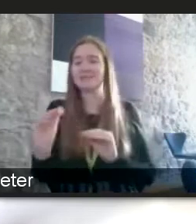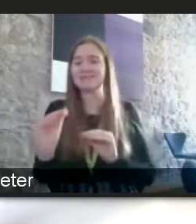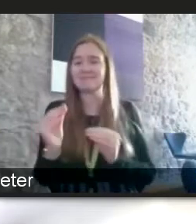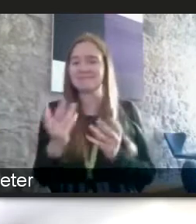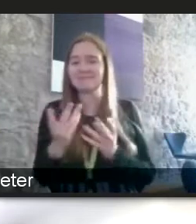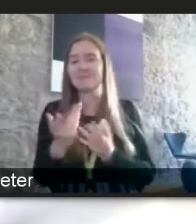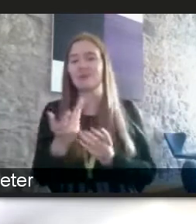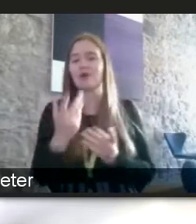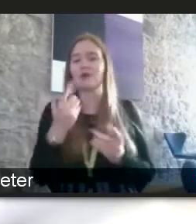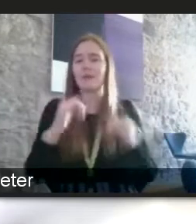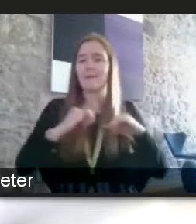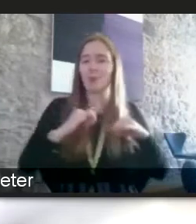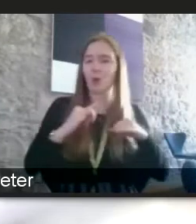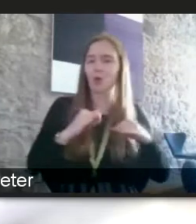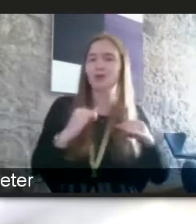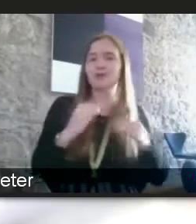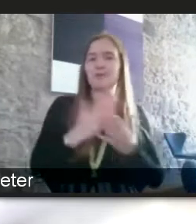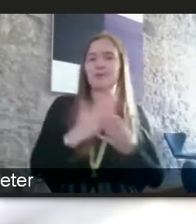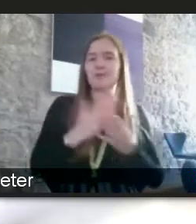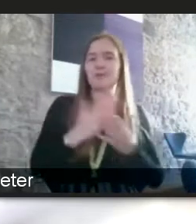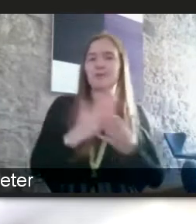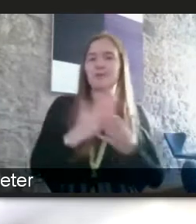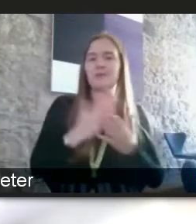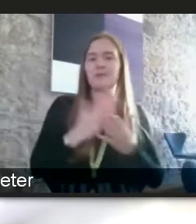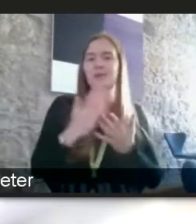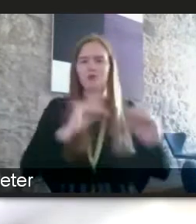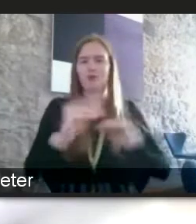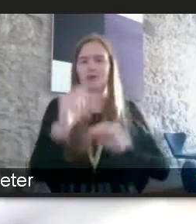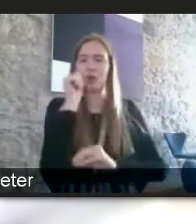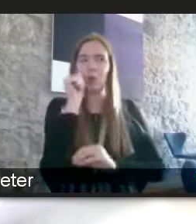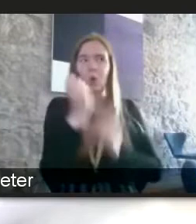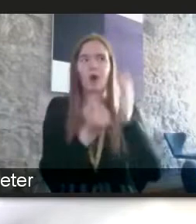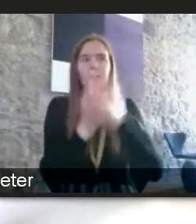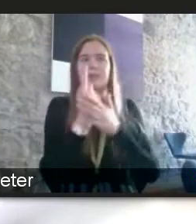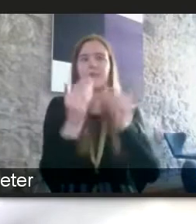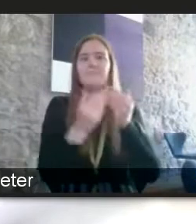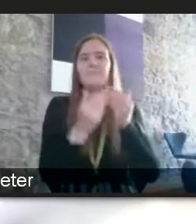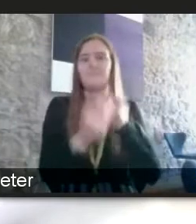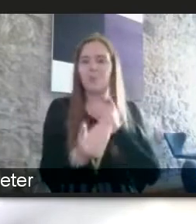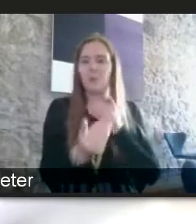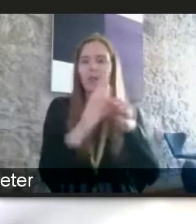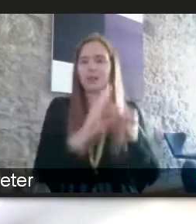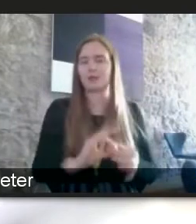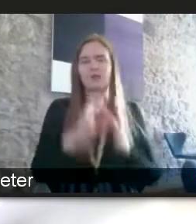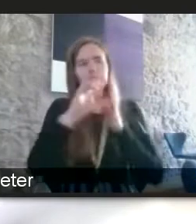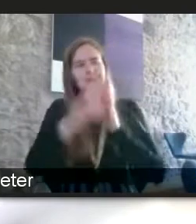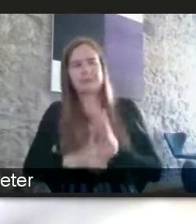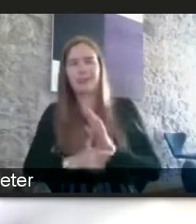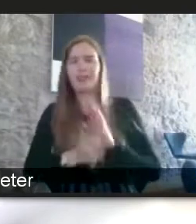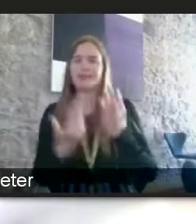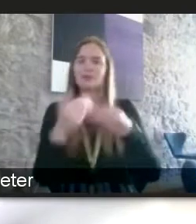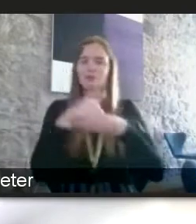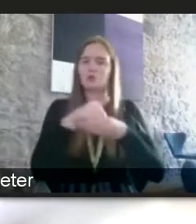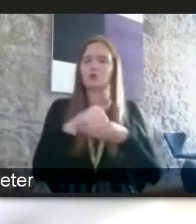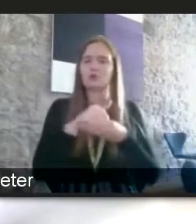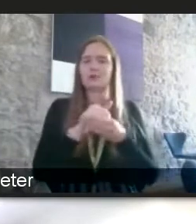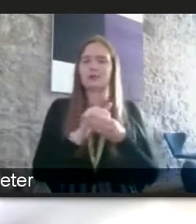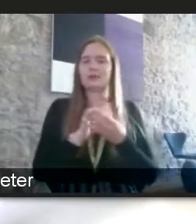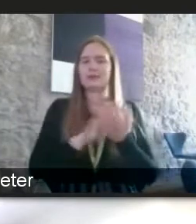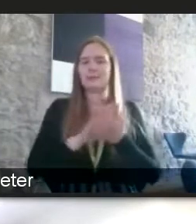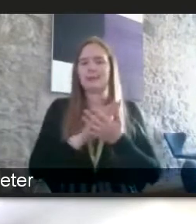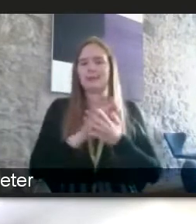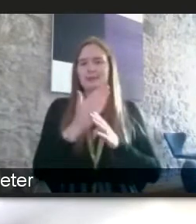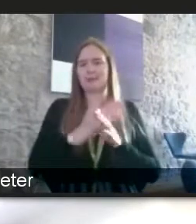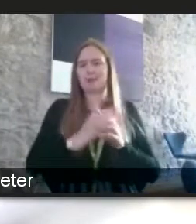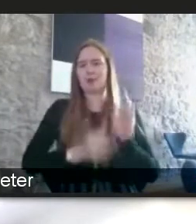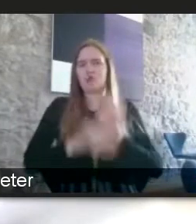and trying to ensure that employers know and understand way more about disability and inclusion than than they than they have